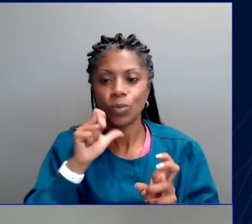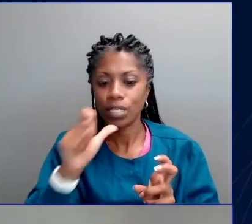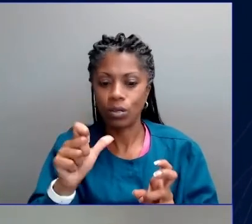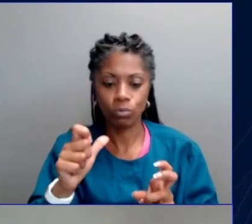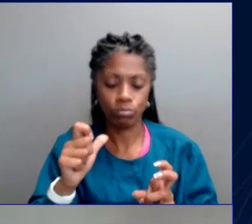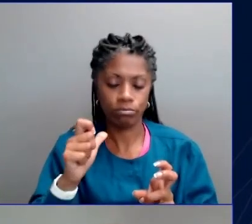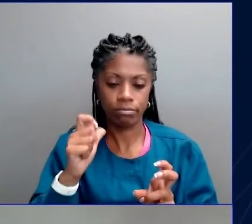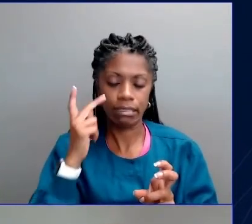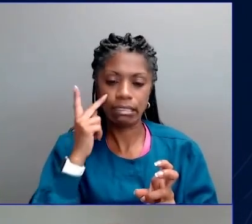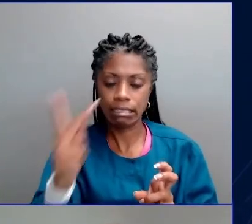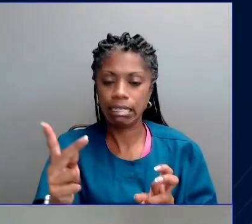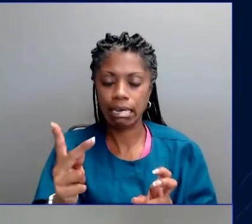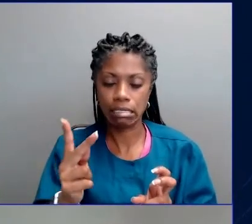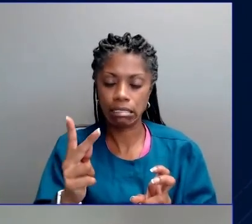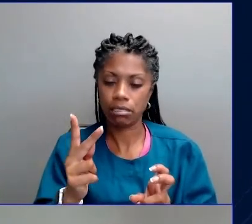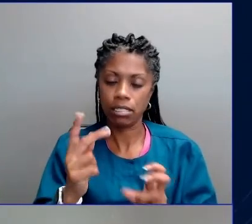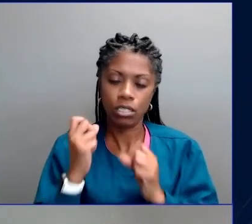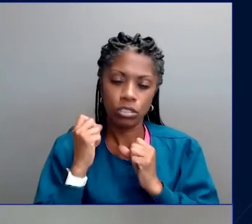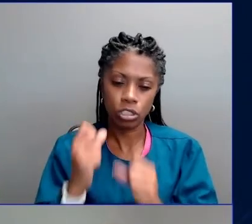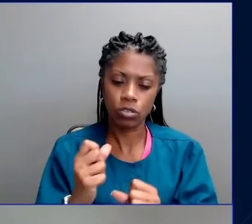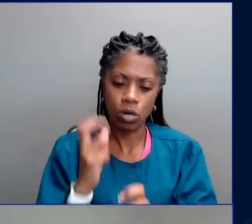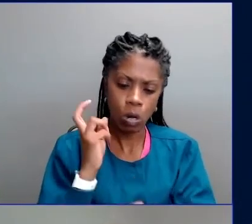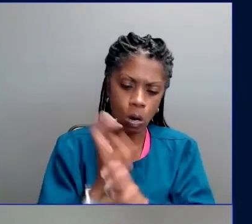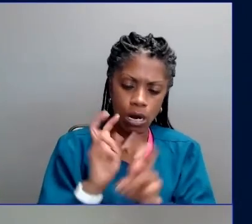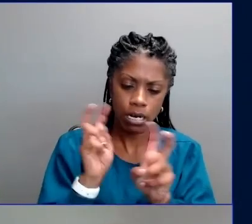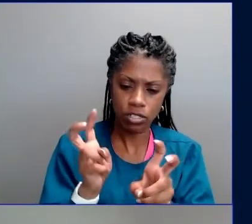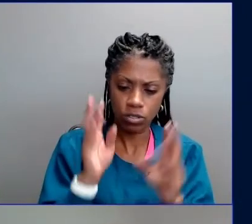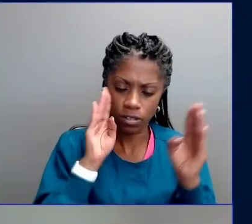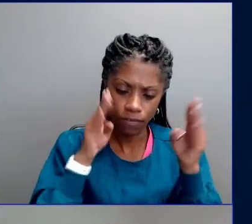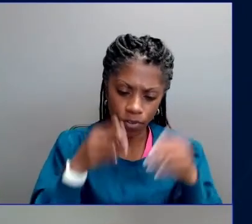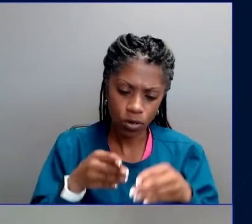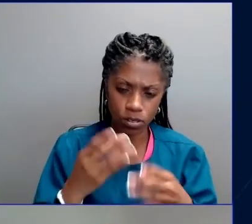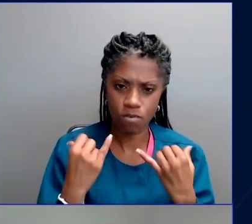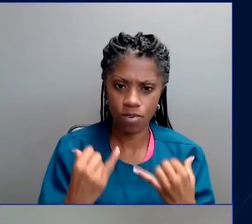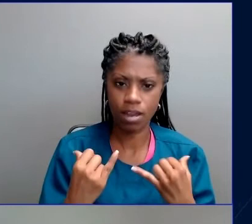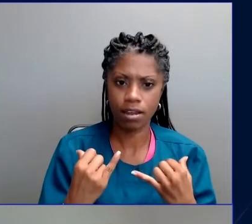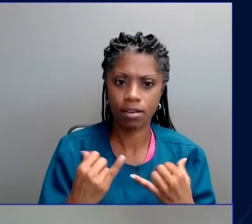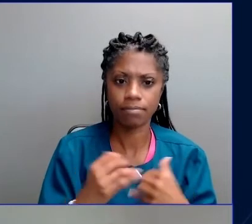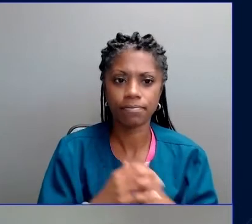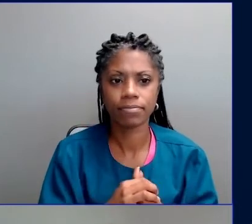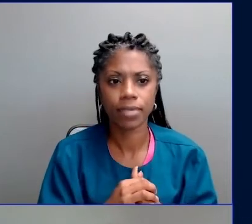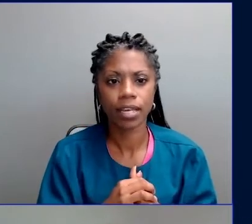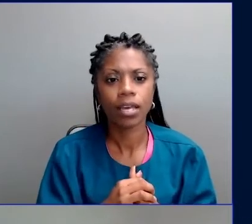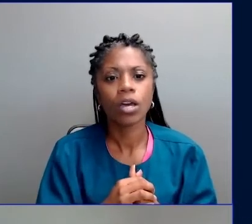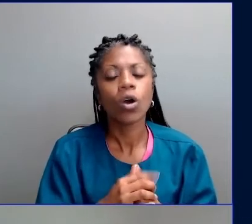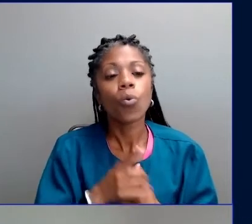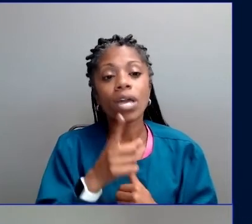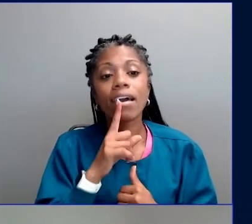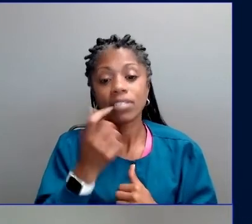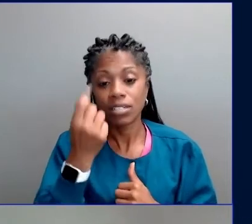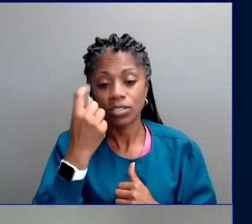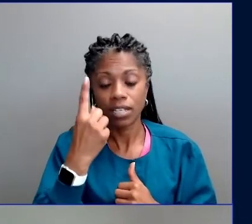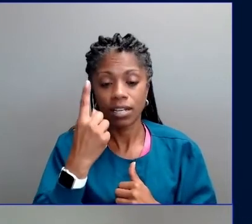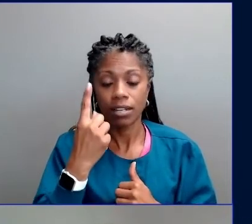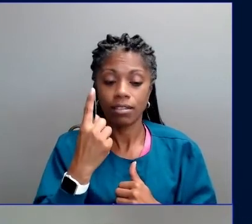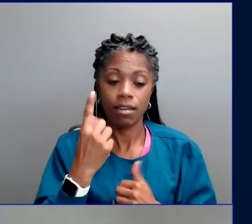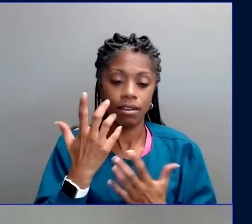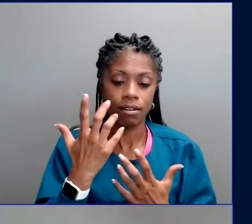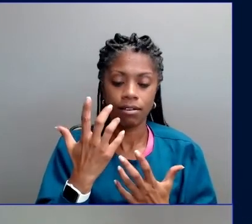connect over something that matters to all of us, a shared sense of place, common values, the fact that we're both parents,